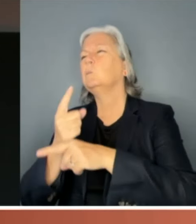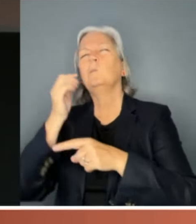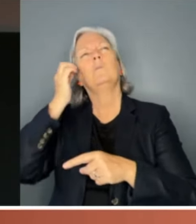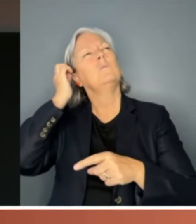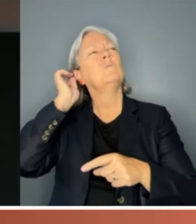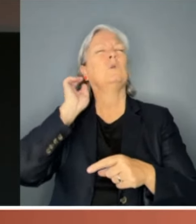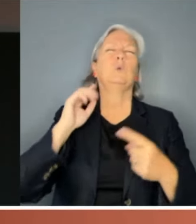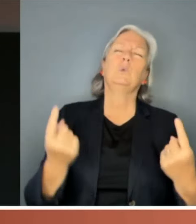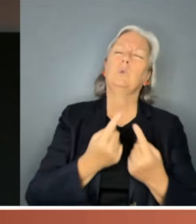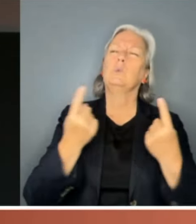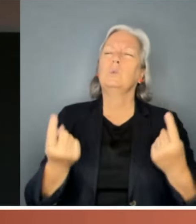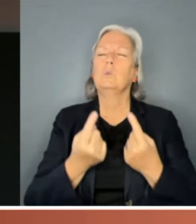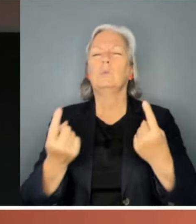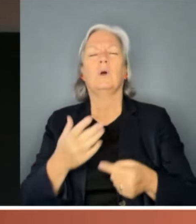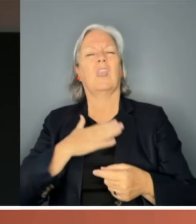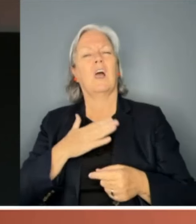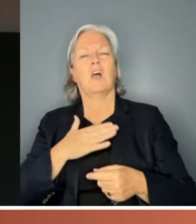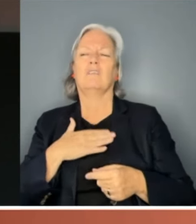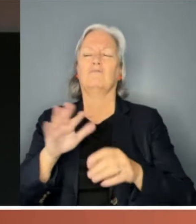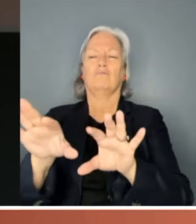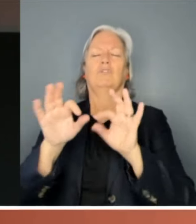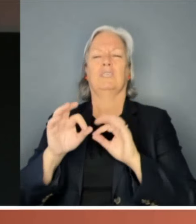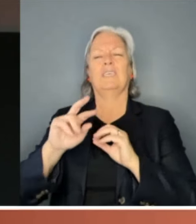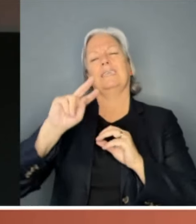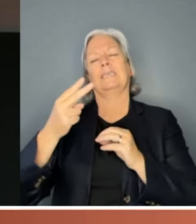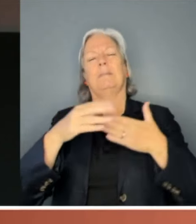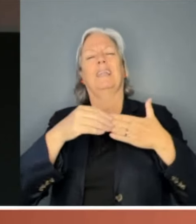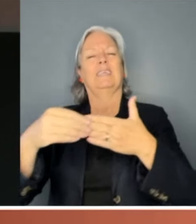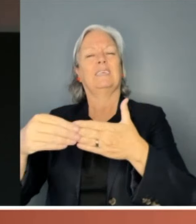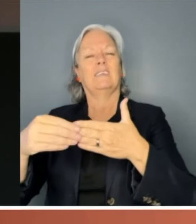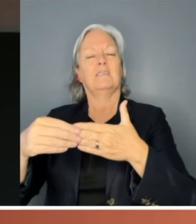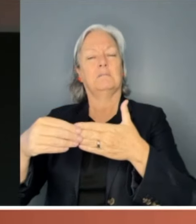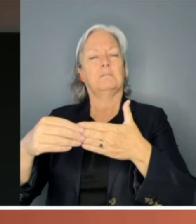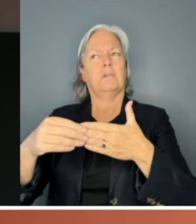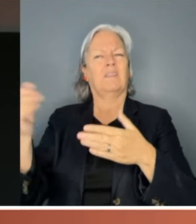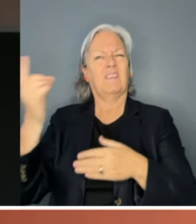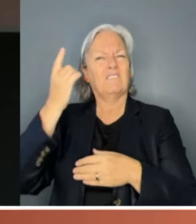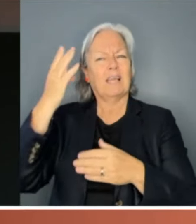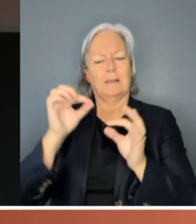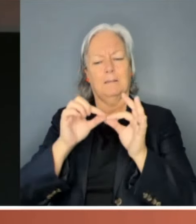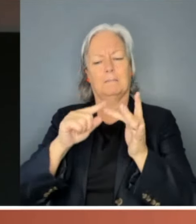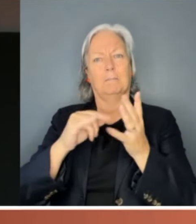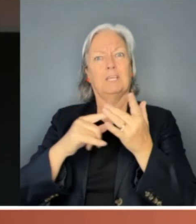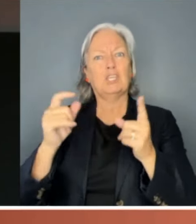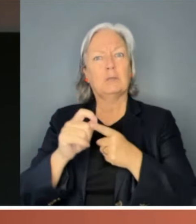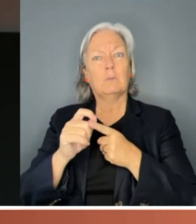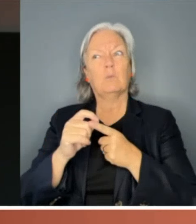for who they would anoint as their new deputy leader, apparently forgetting that Bishop was even in the room.